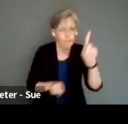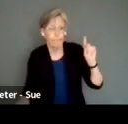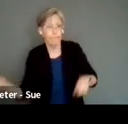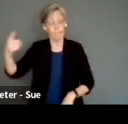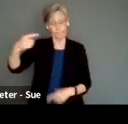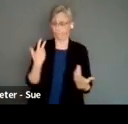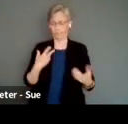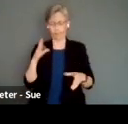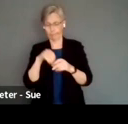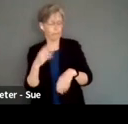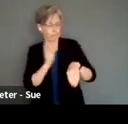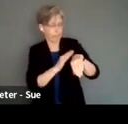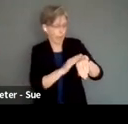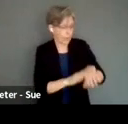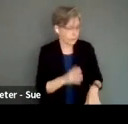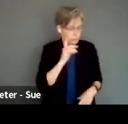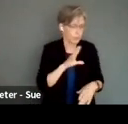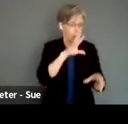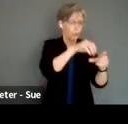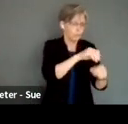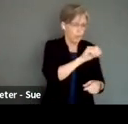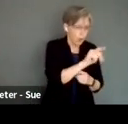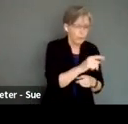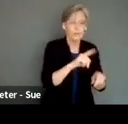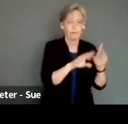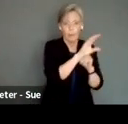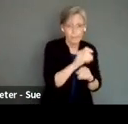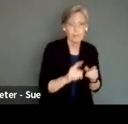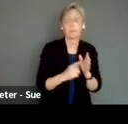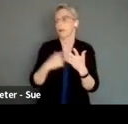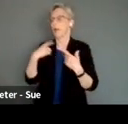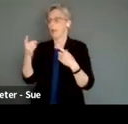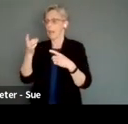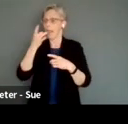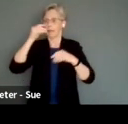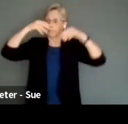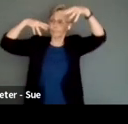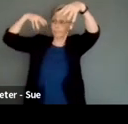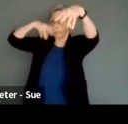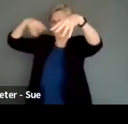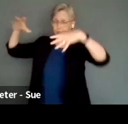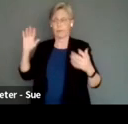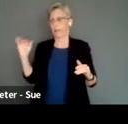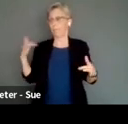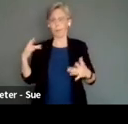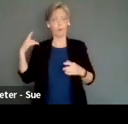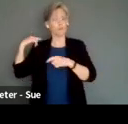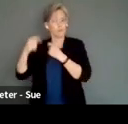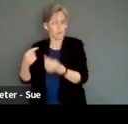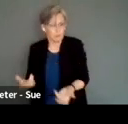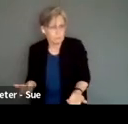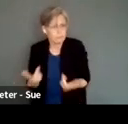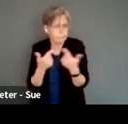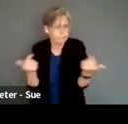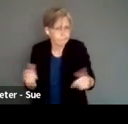inclusive art companies. So here I'm involved in inclusive art. Sometimes I just do lighting design, so I'm just doing traditional art, and so on and so forth.